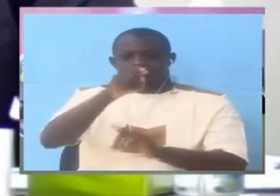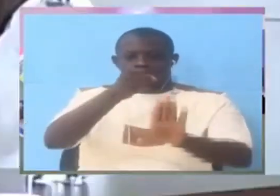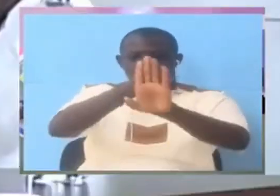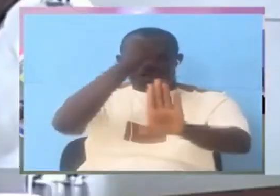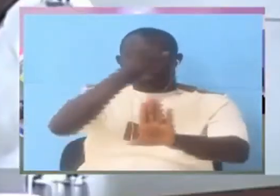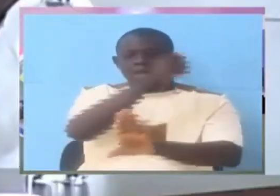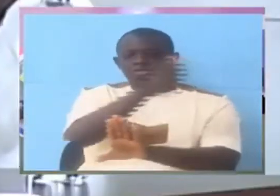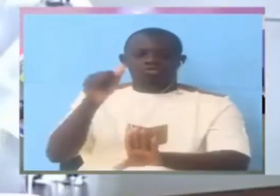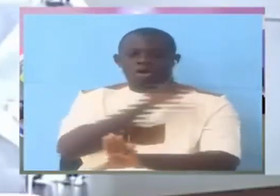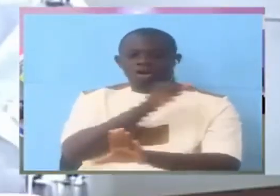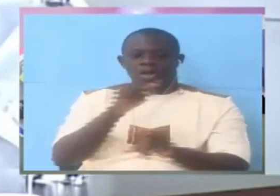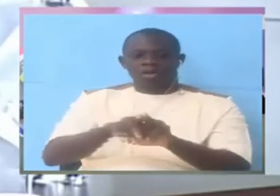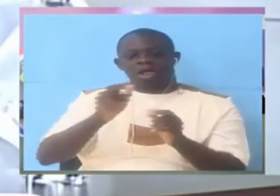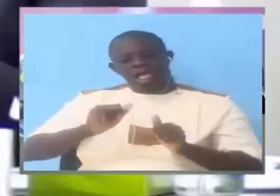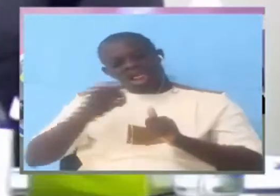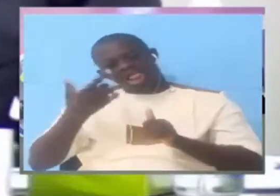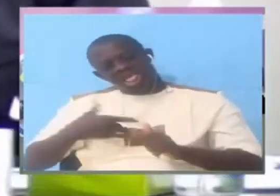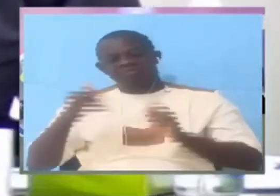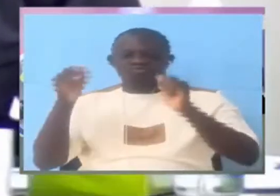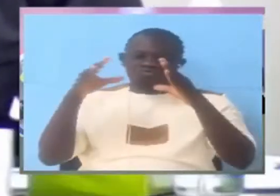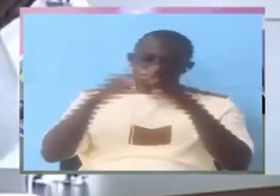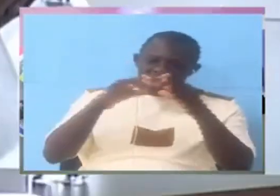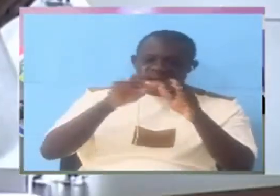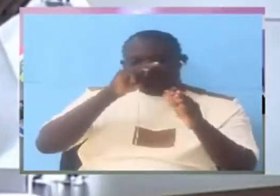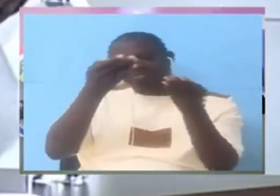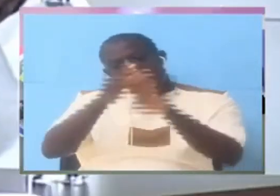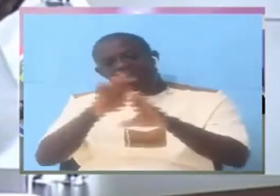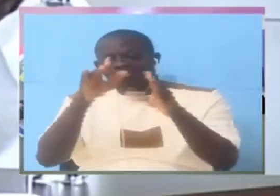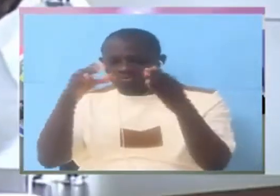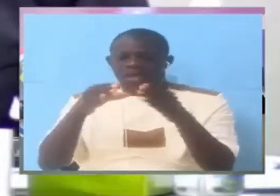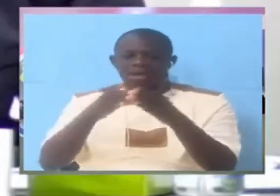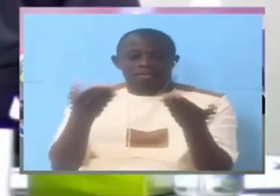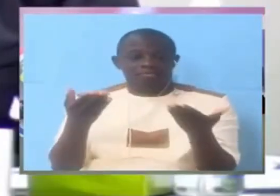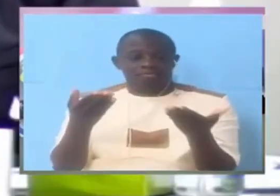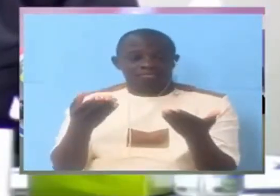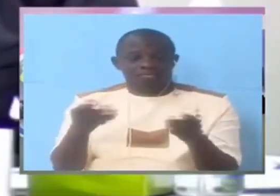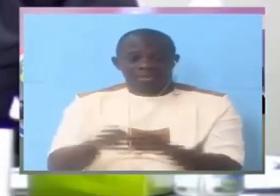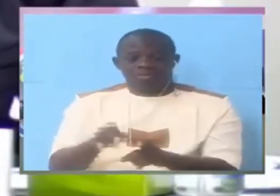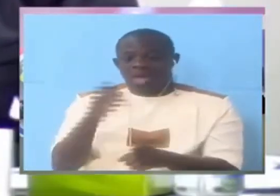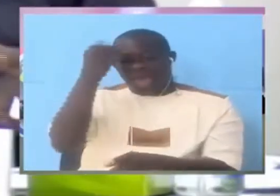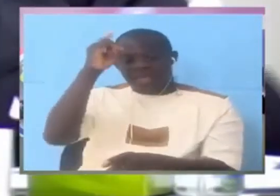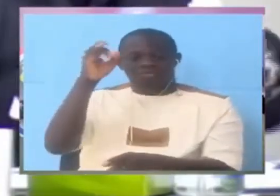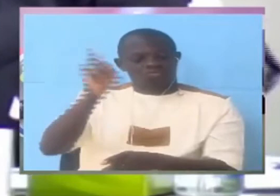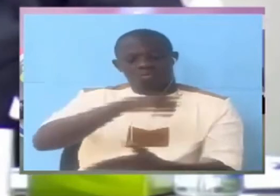That's the opinion. But that is what is coming out. That's your opinion about us. That is what is coming out. And which is wrong?